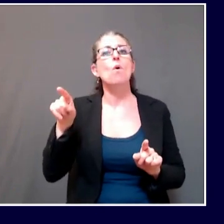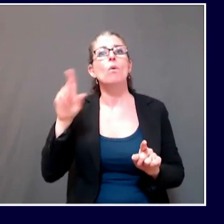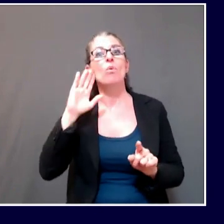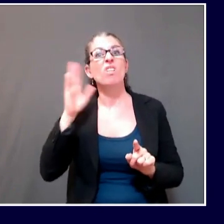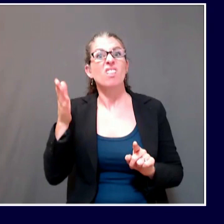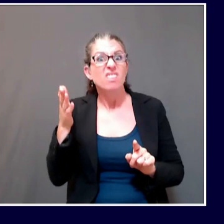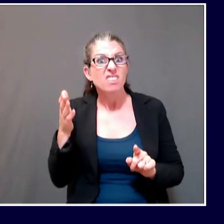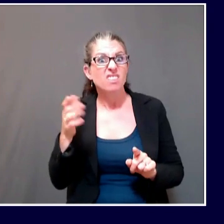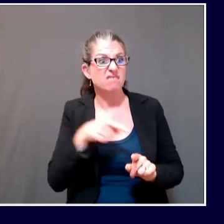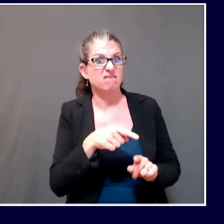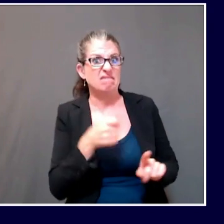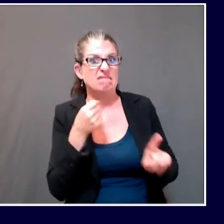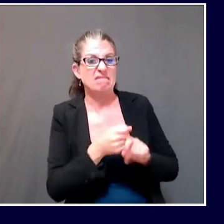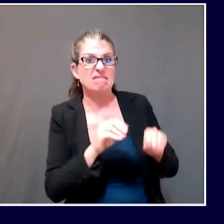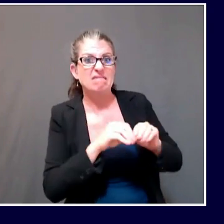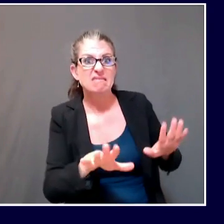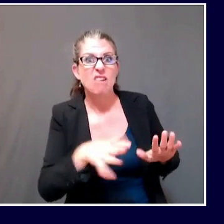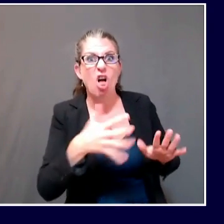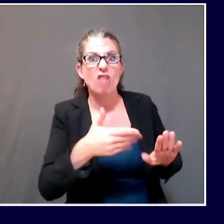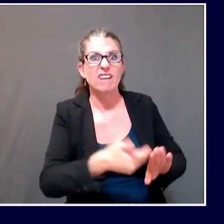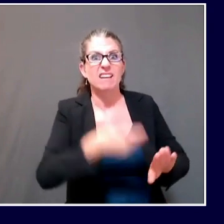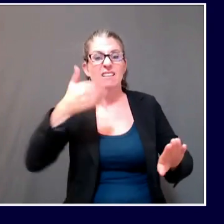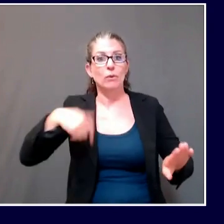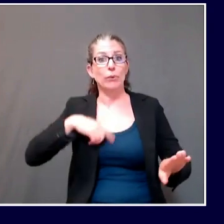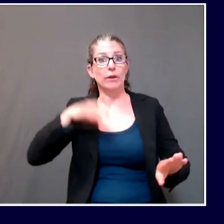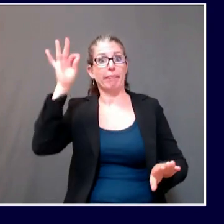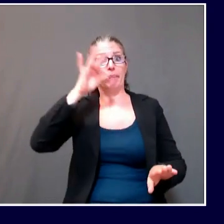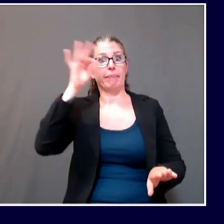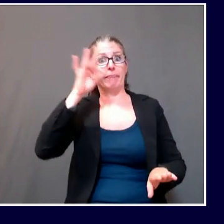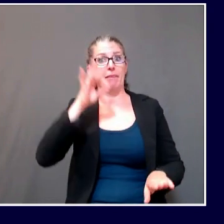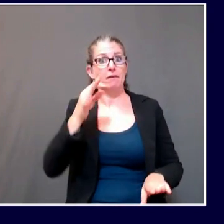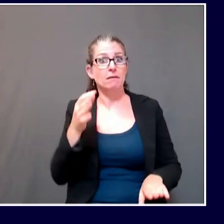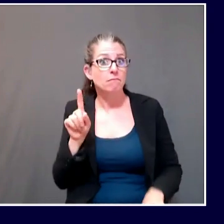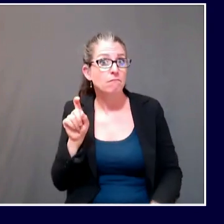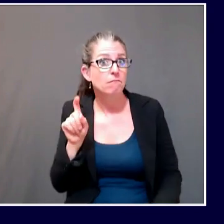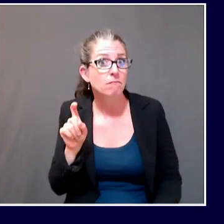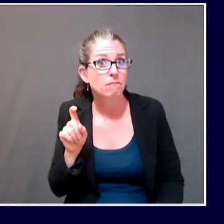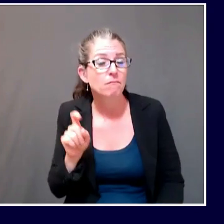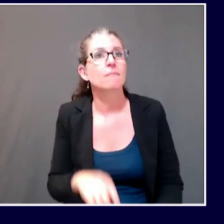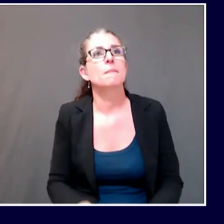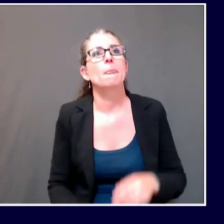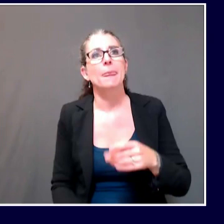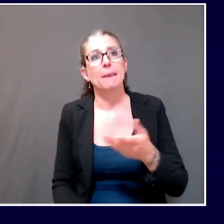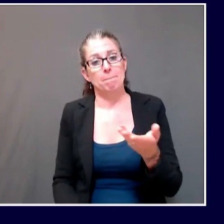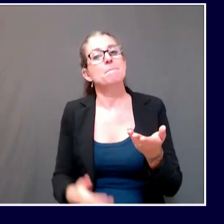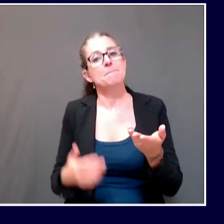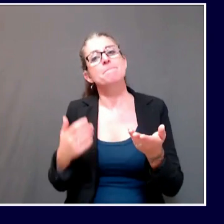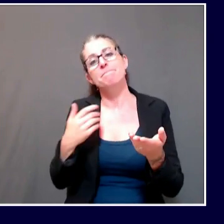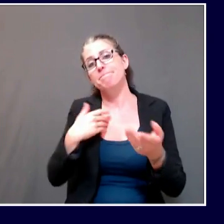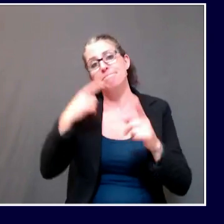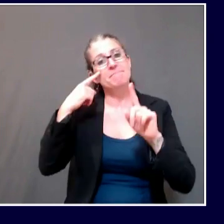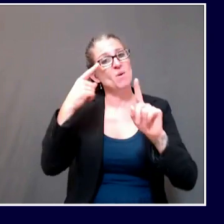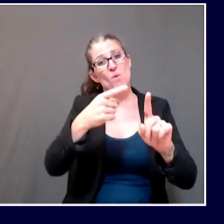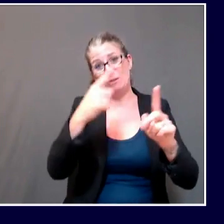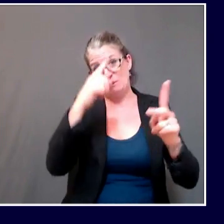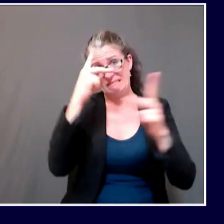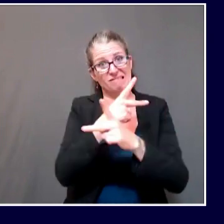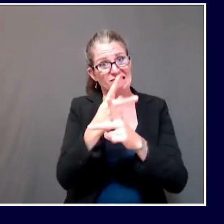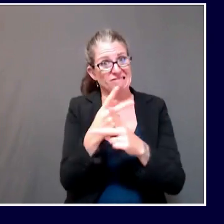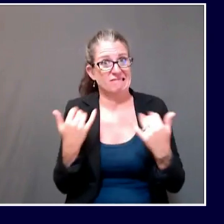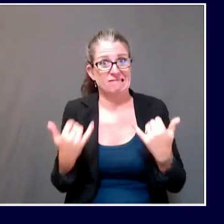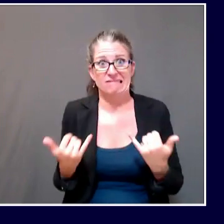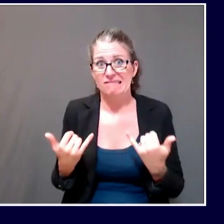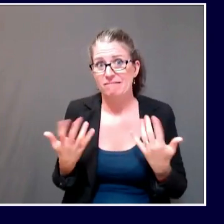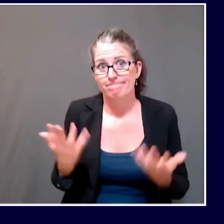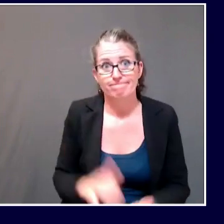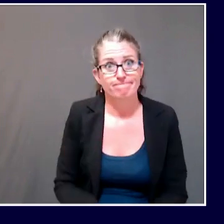is to determine whether the four cases that we've seen thus far represent all of the transmission that's occurred or whether it's just the